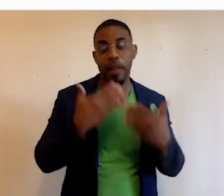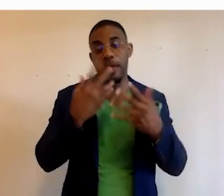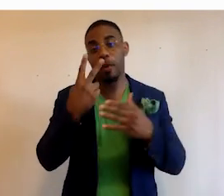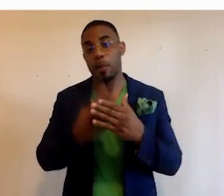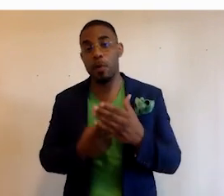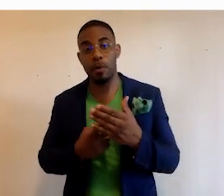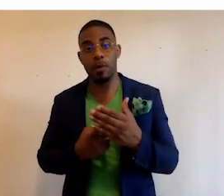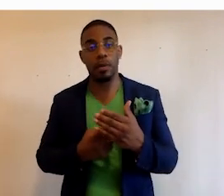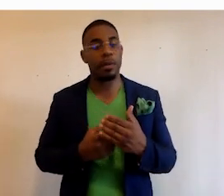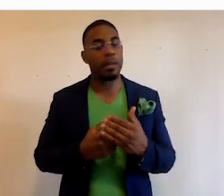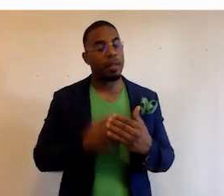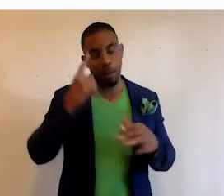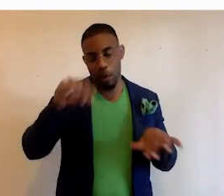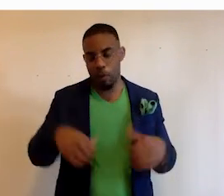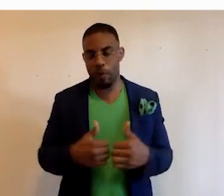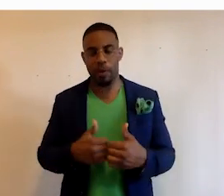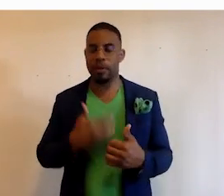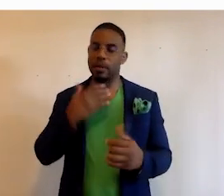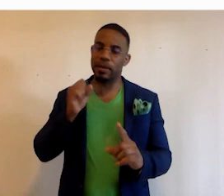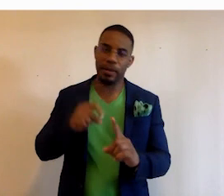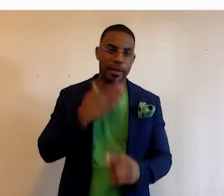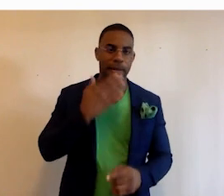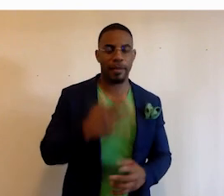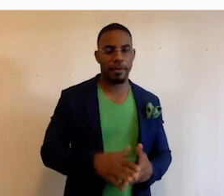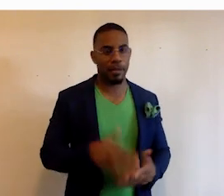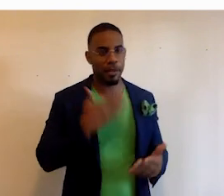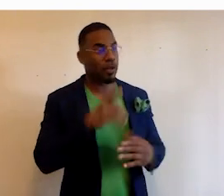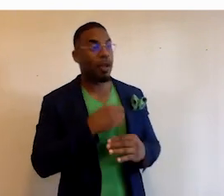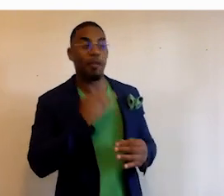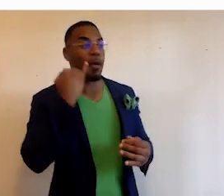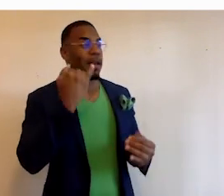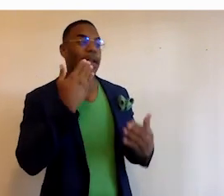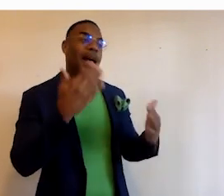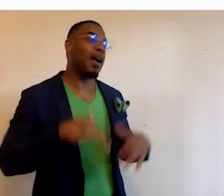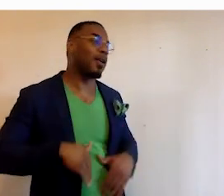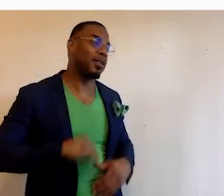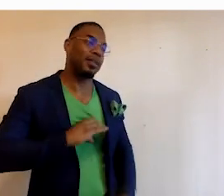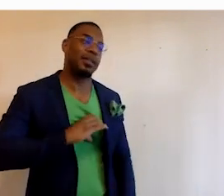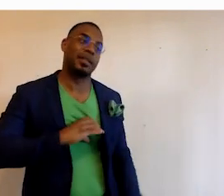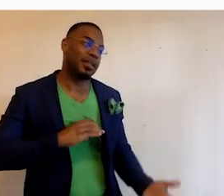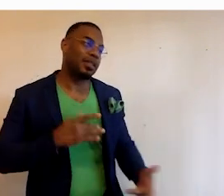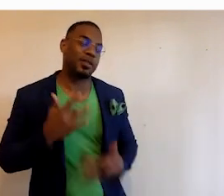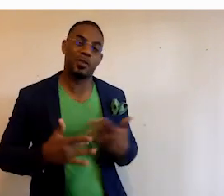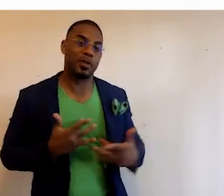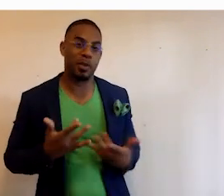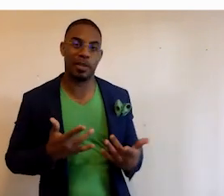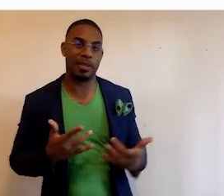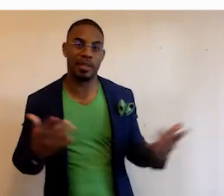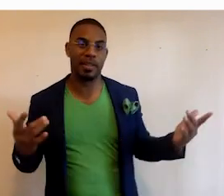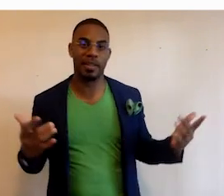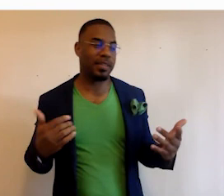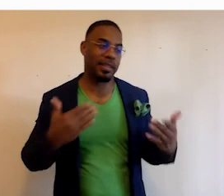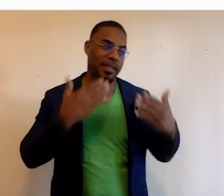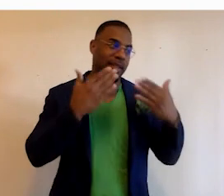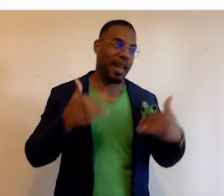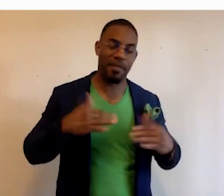both again. Like this was very thought provoking. Thank you. You have no idea how the joy that I'm feeling